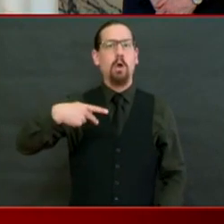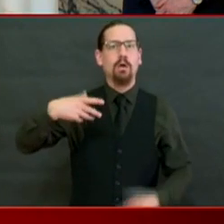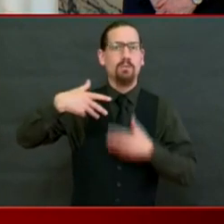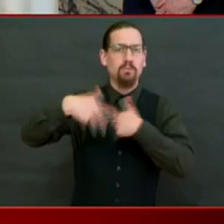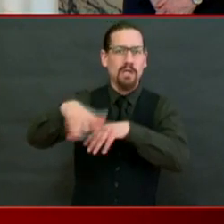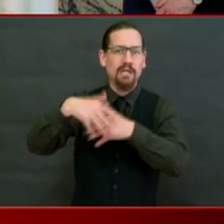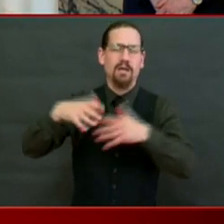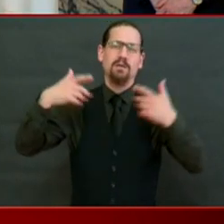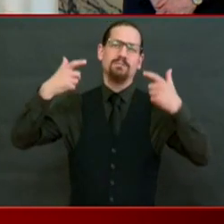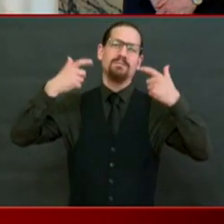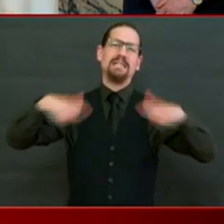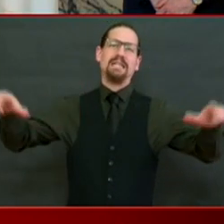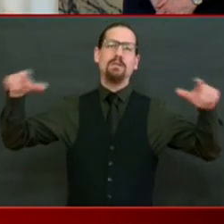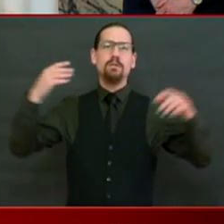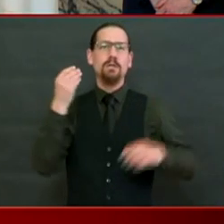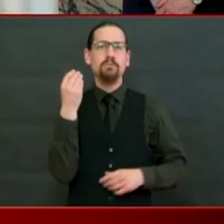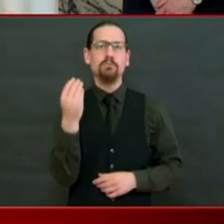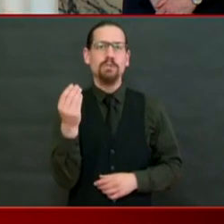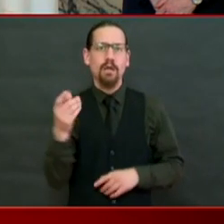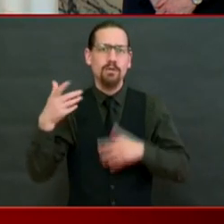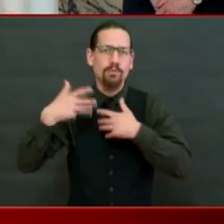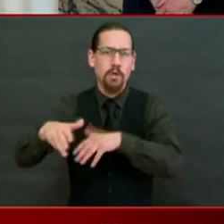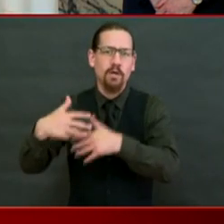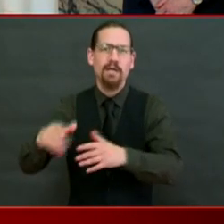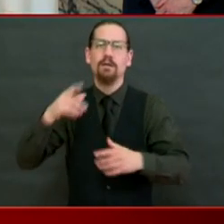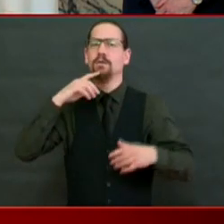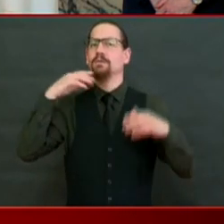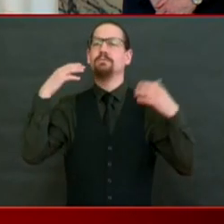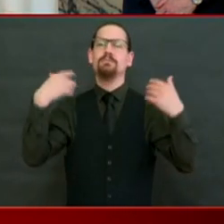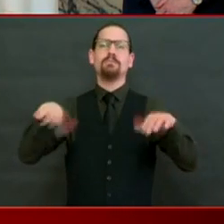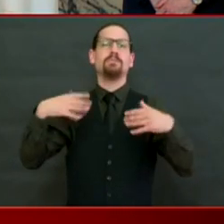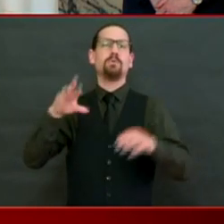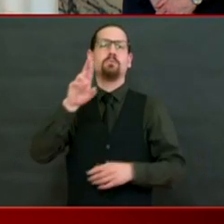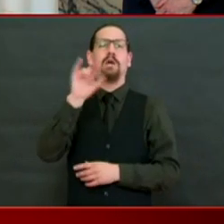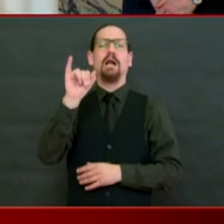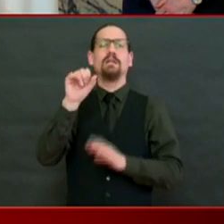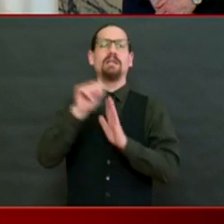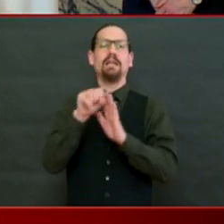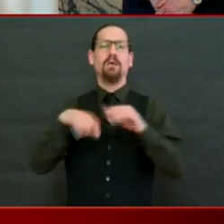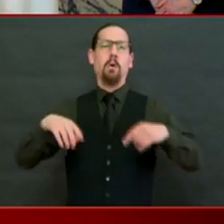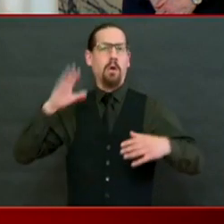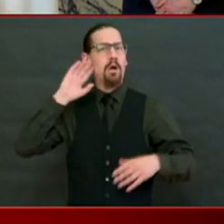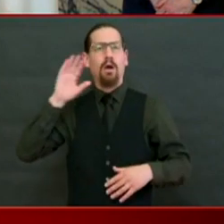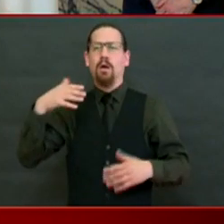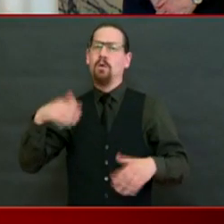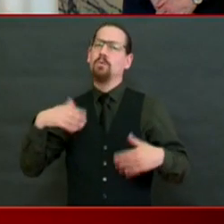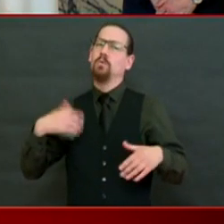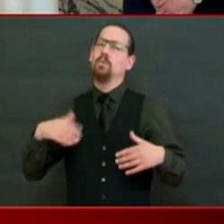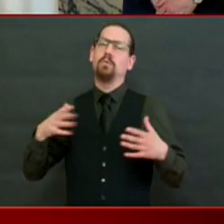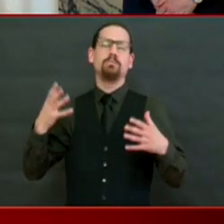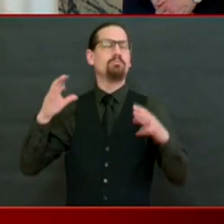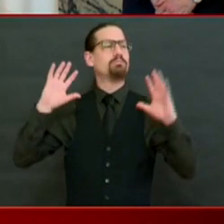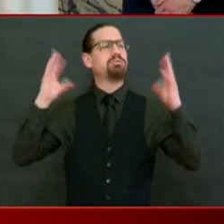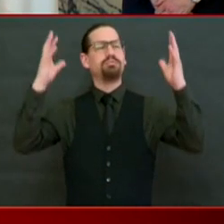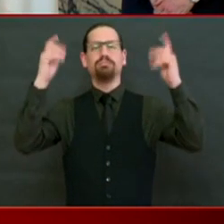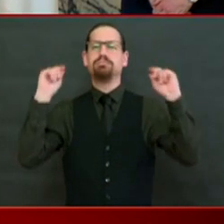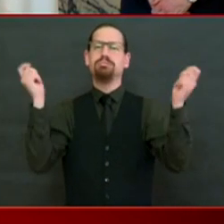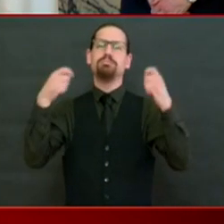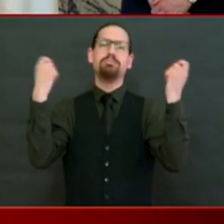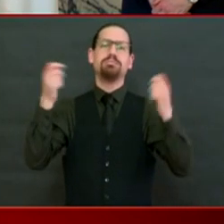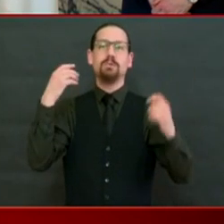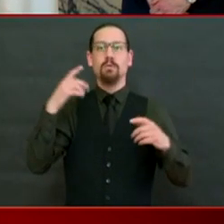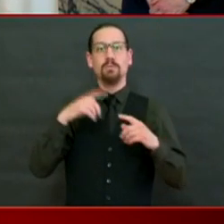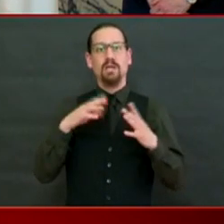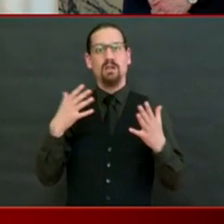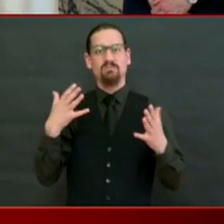make Rhode Island great and, quite frankly, that buoy our tourism economy. But in good conscience, I cannot